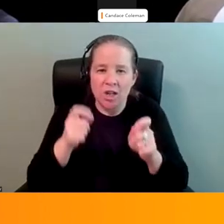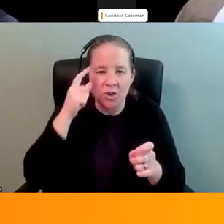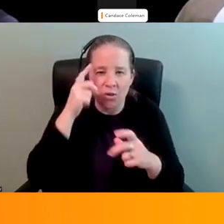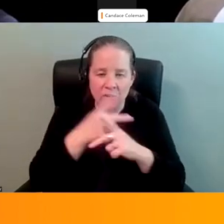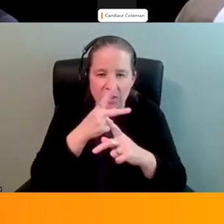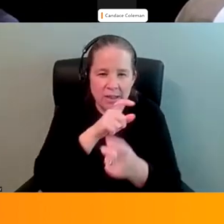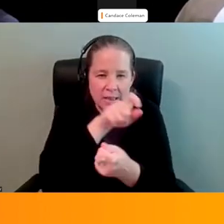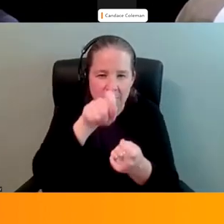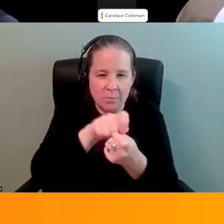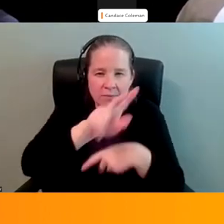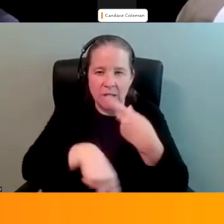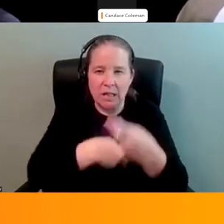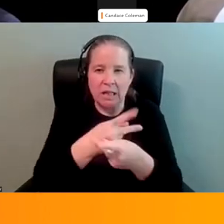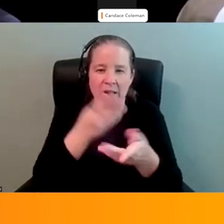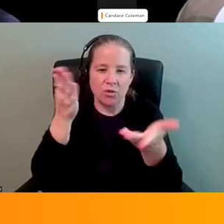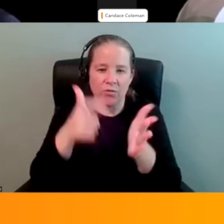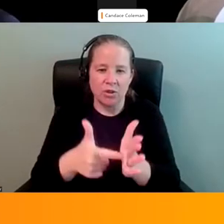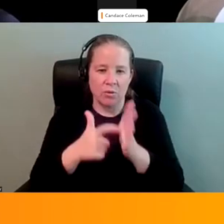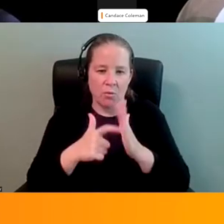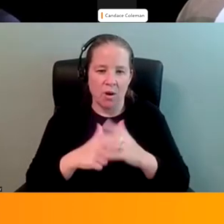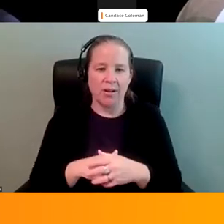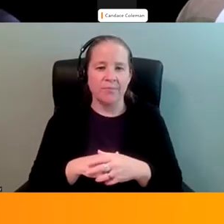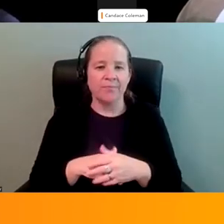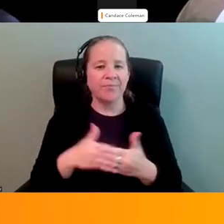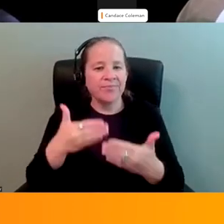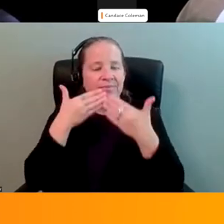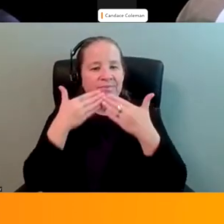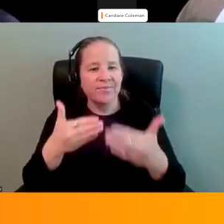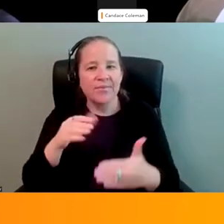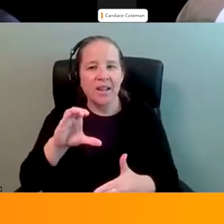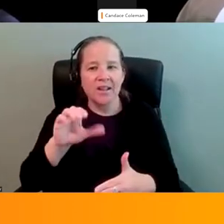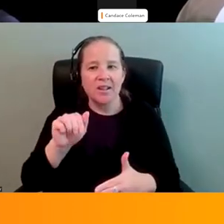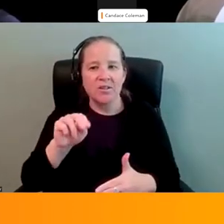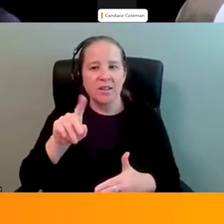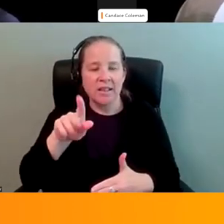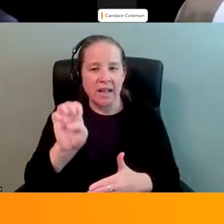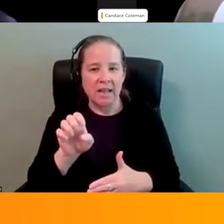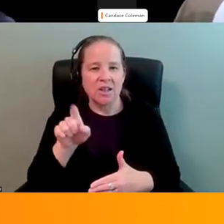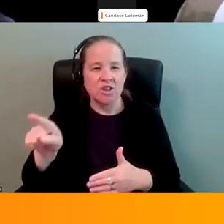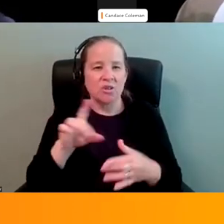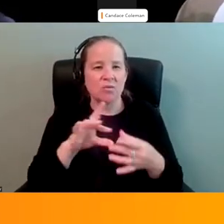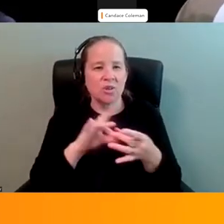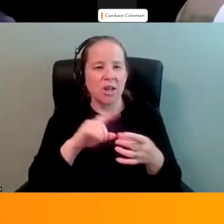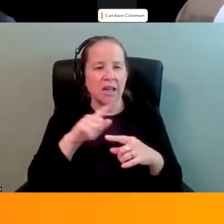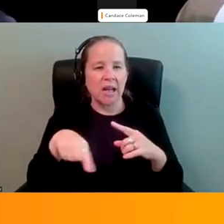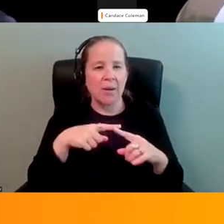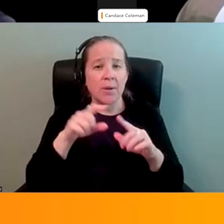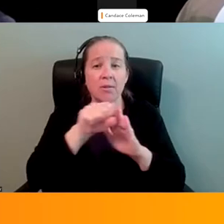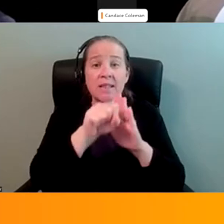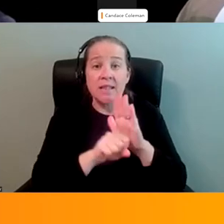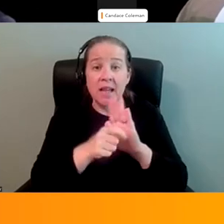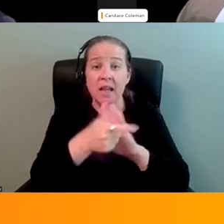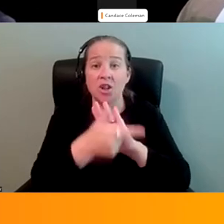service that we want. Now, thank you, Candace. And so Candace was referencing a state law